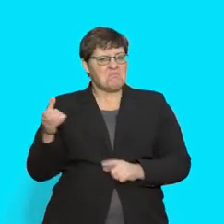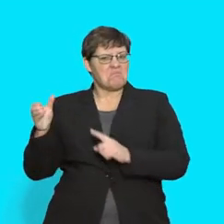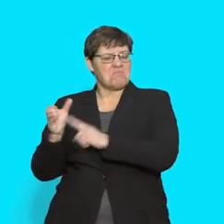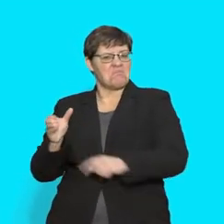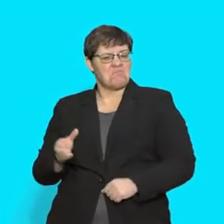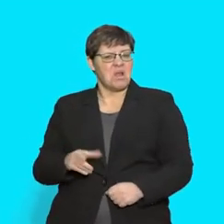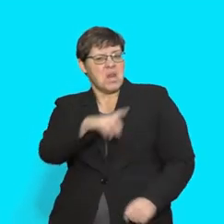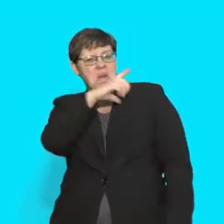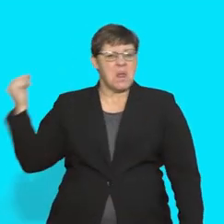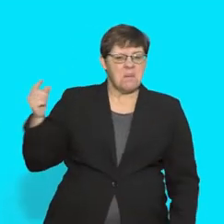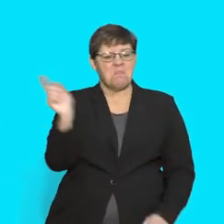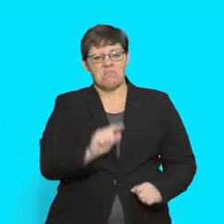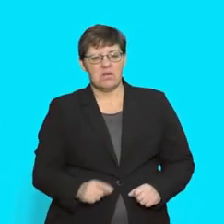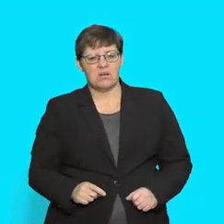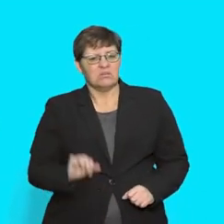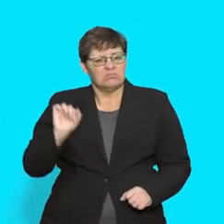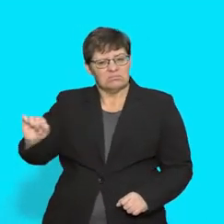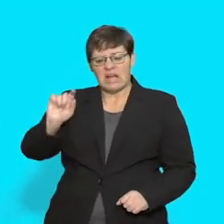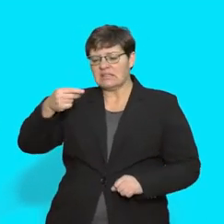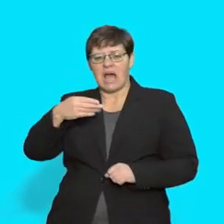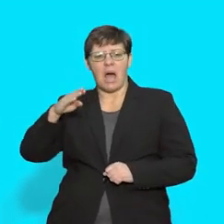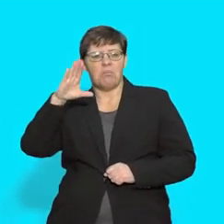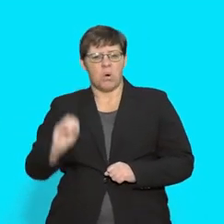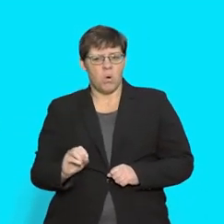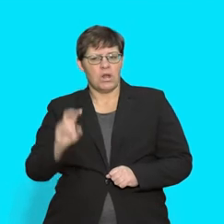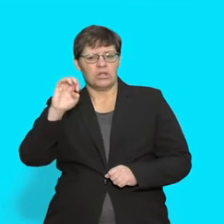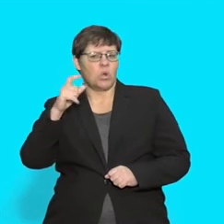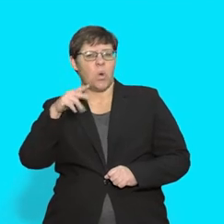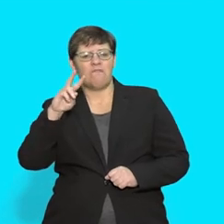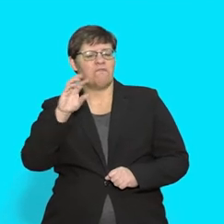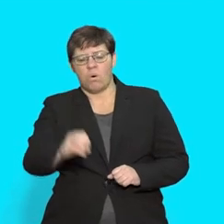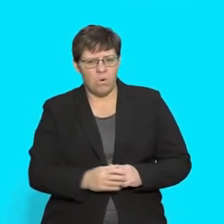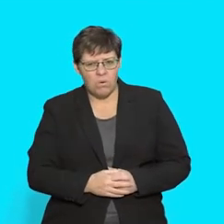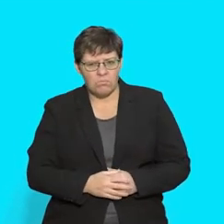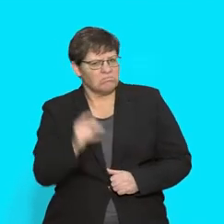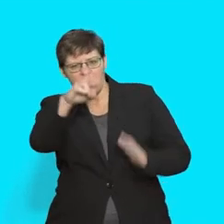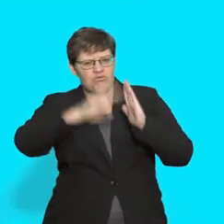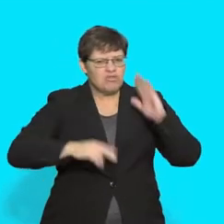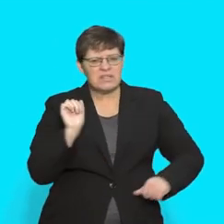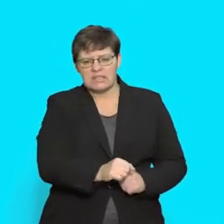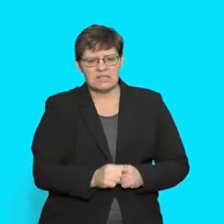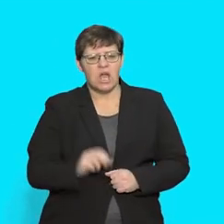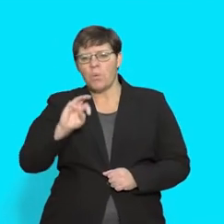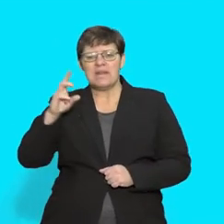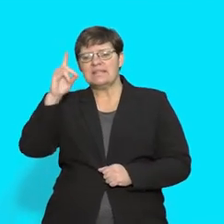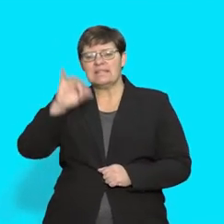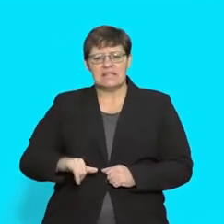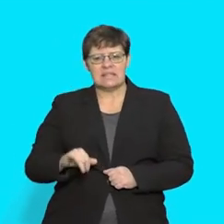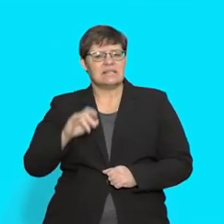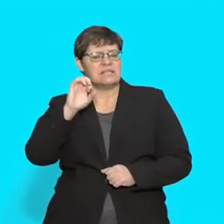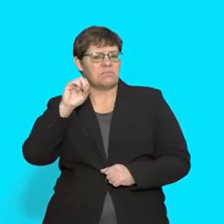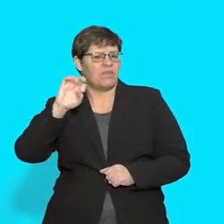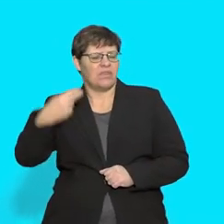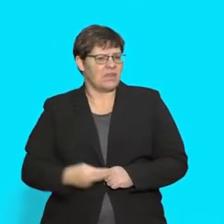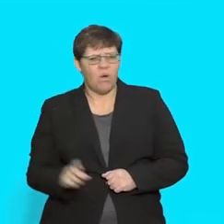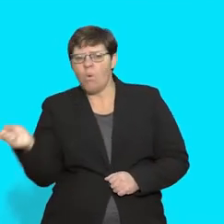Look at this name. This belongs to Tabonlovu. And this name, can you read it, is Wendy Smith. What